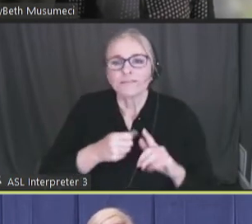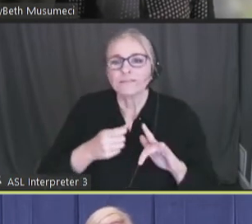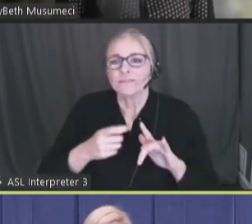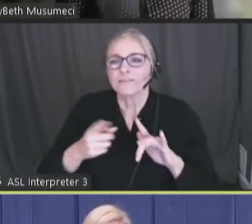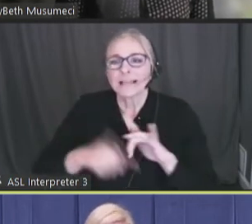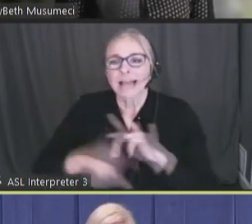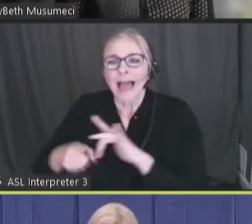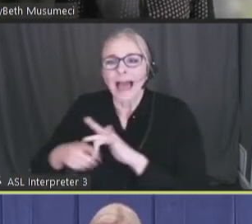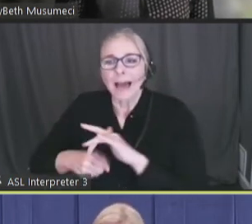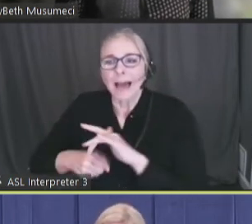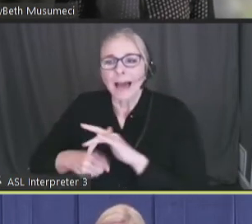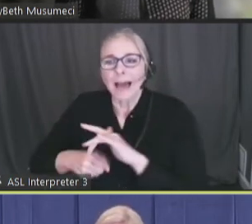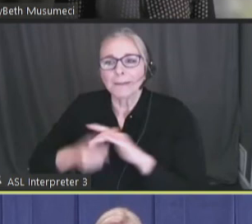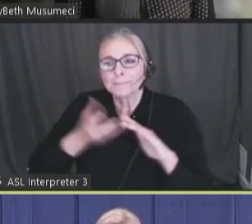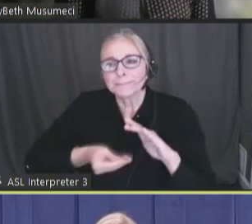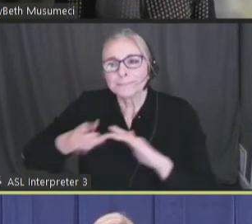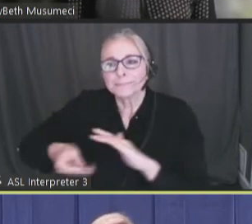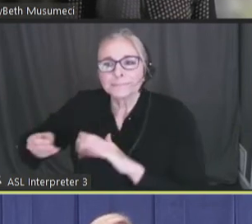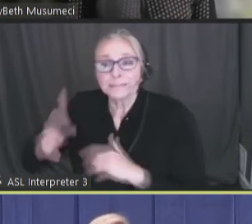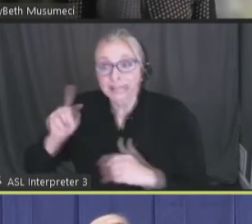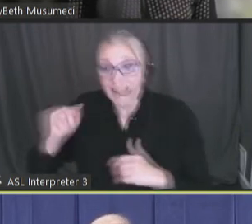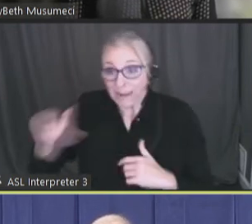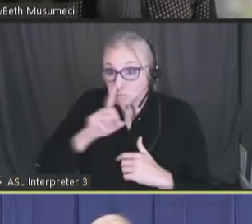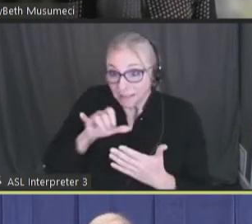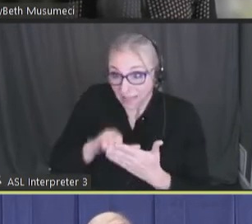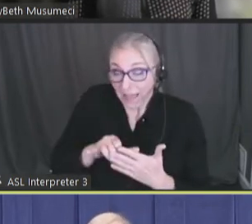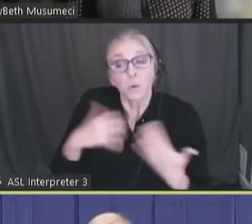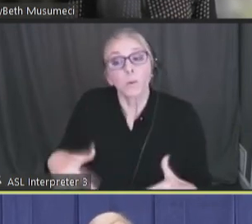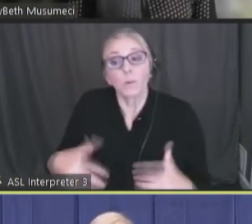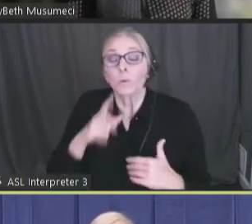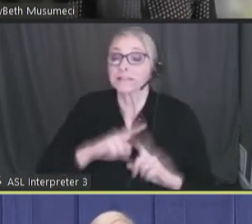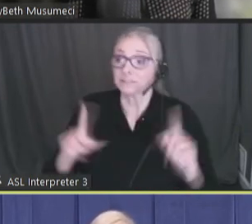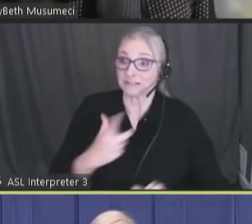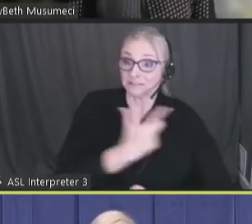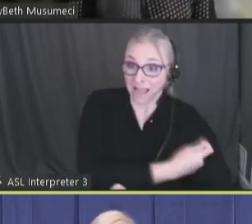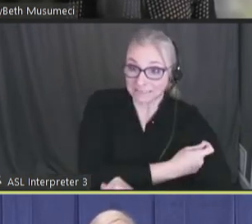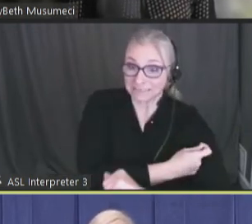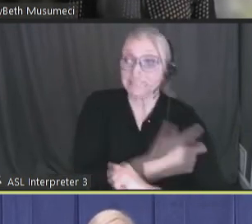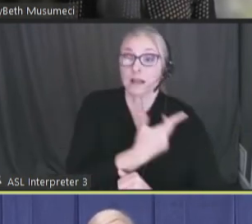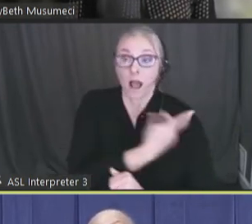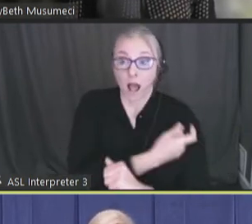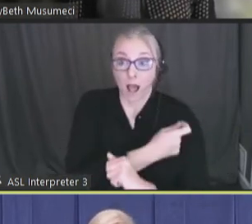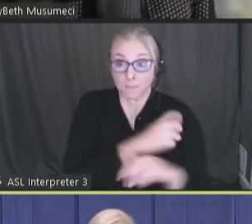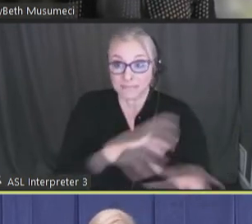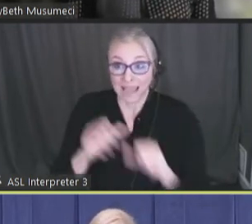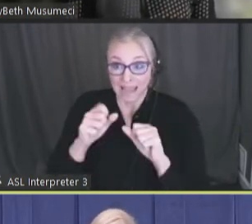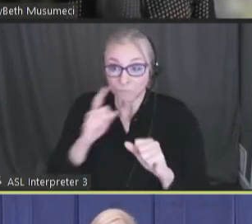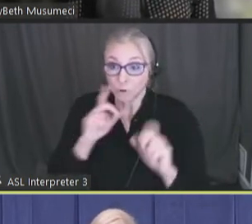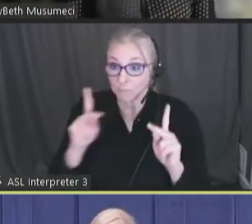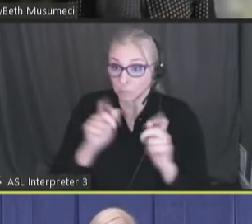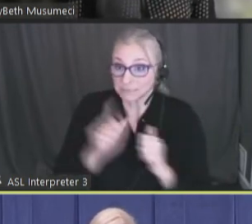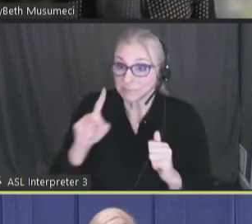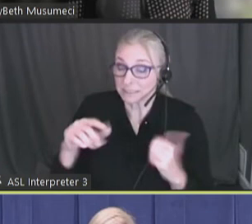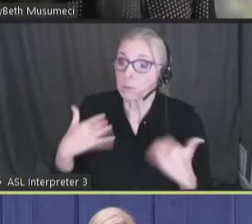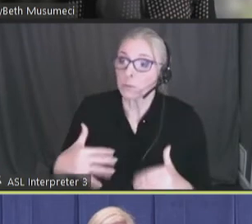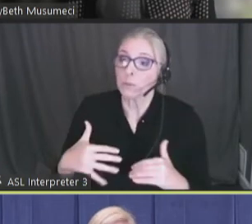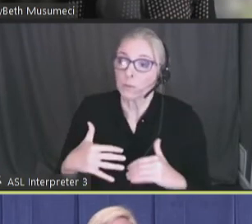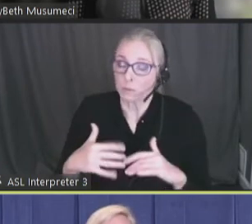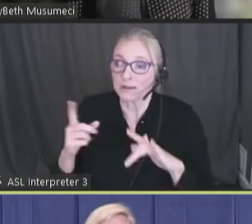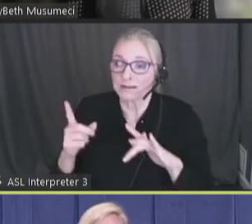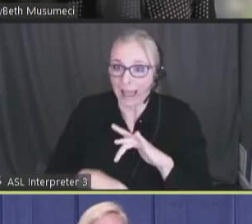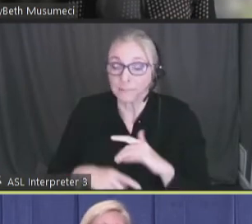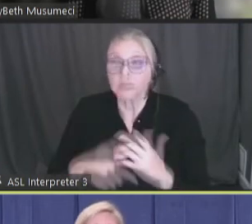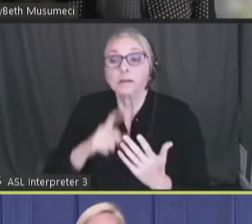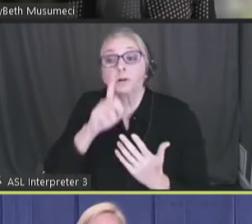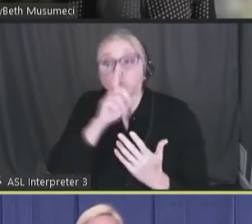It really is profound, you know, the difference in vaccine uptake for people with disabilities. But I also want to say that it took